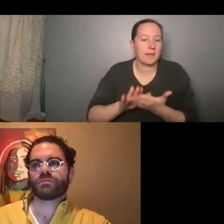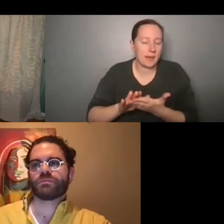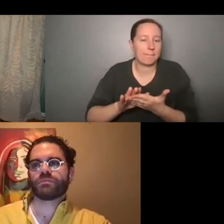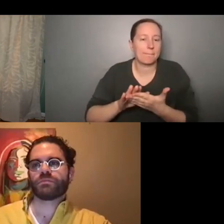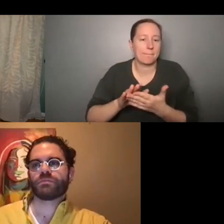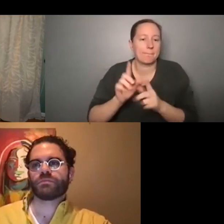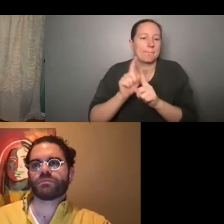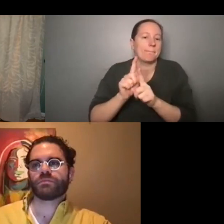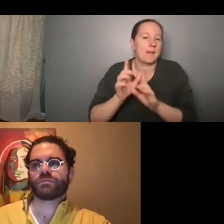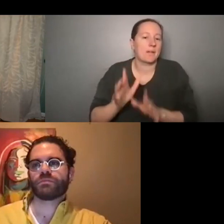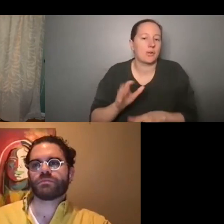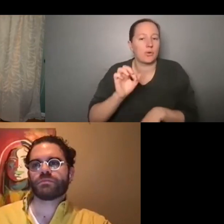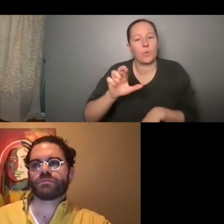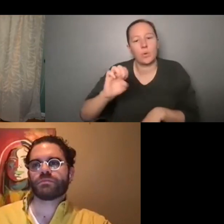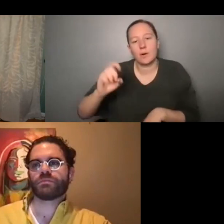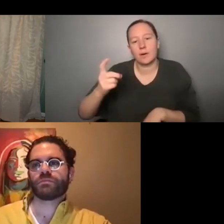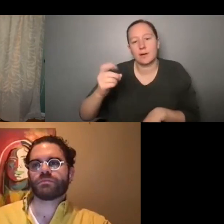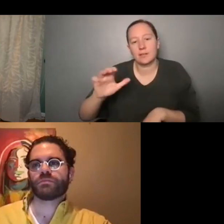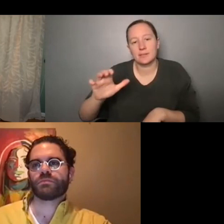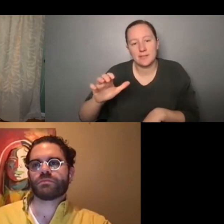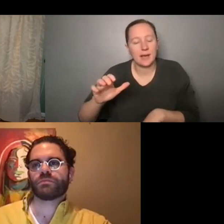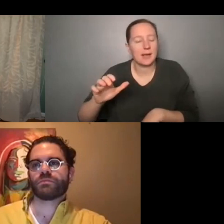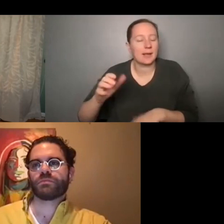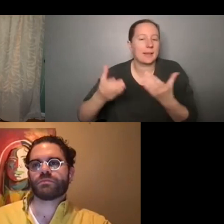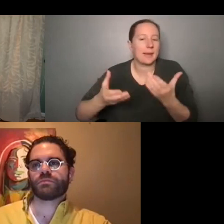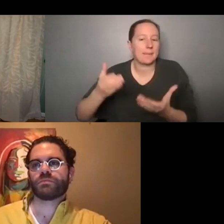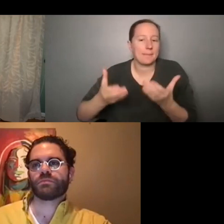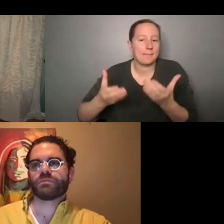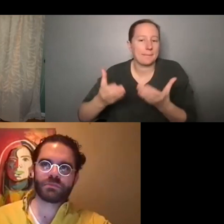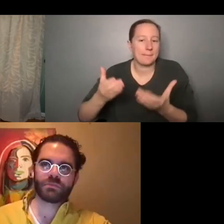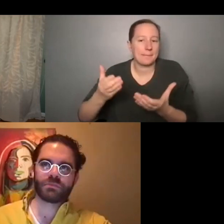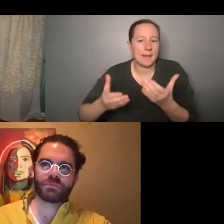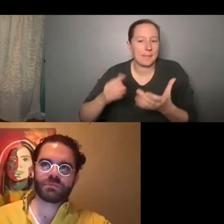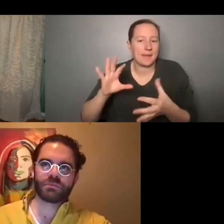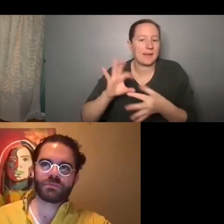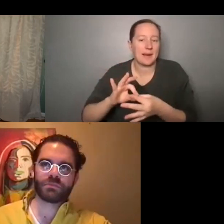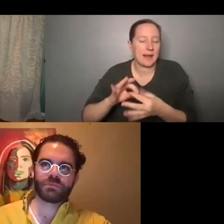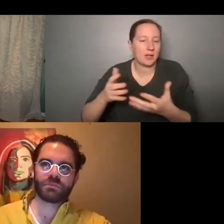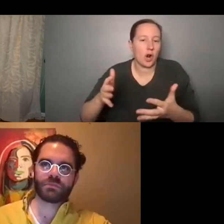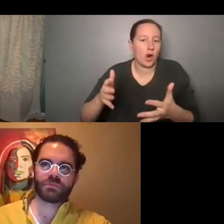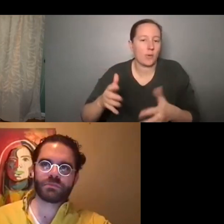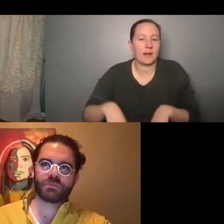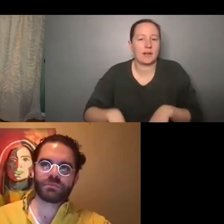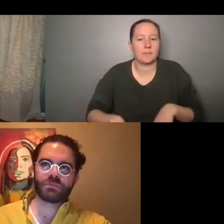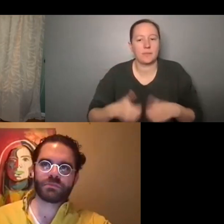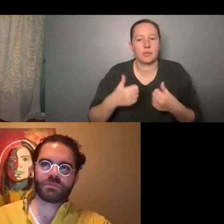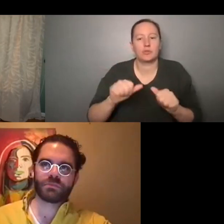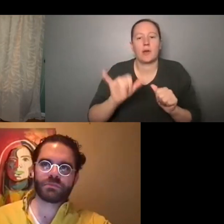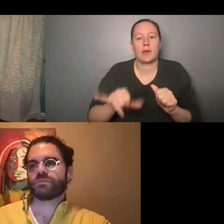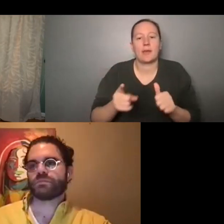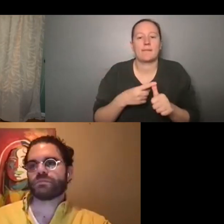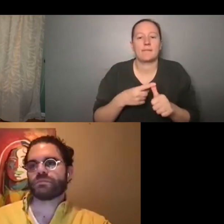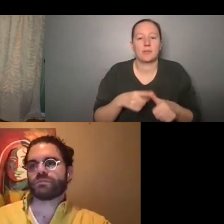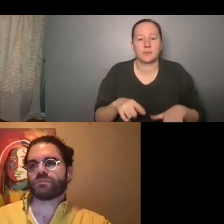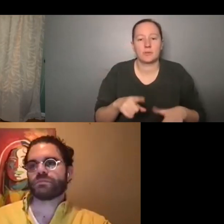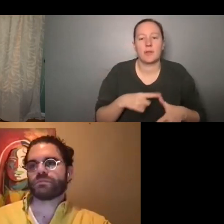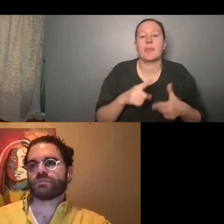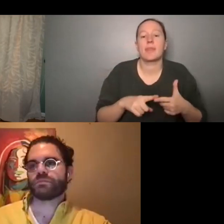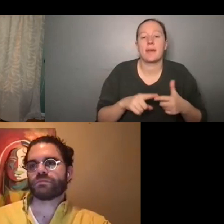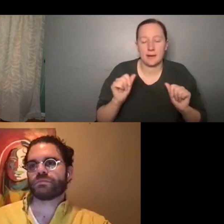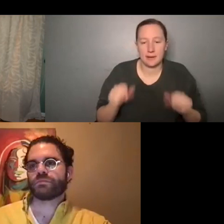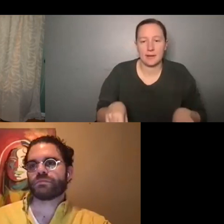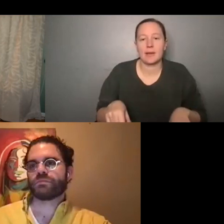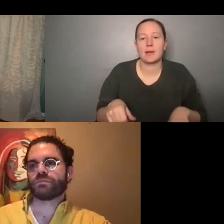or an executive that you might be, uh, connected to. So, yeah, try that first and then you can